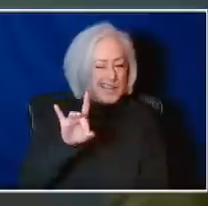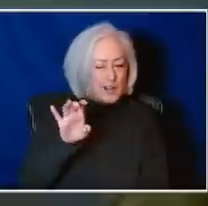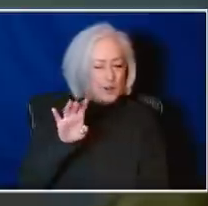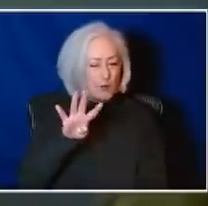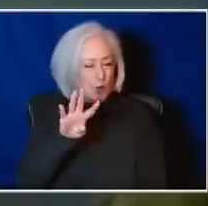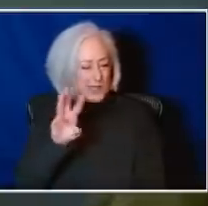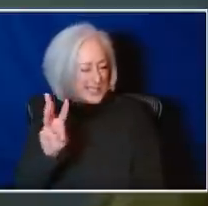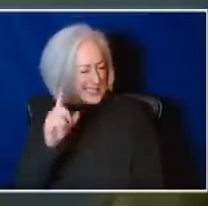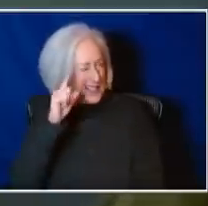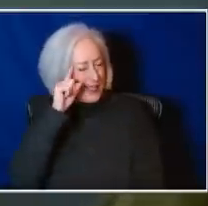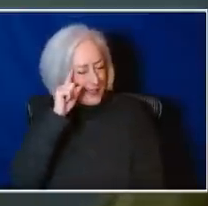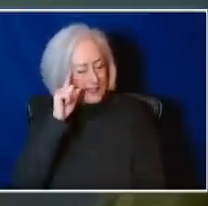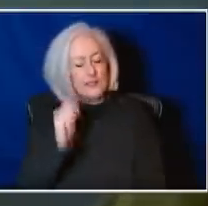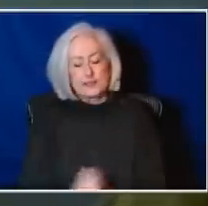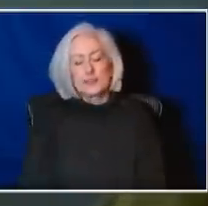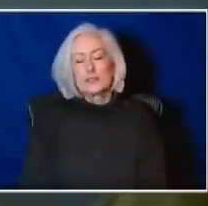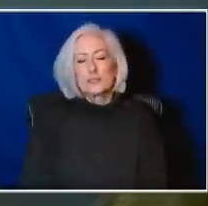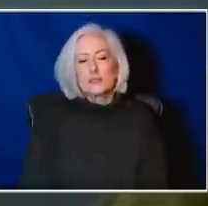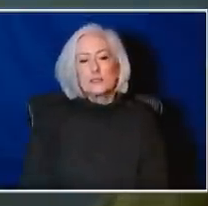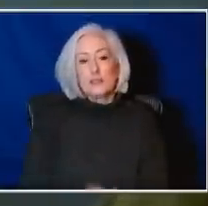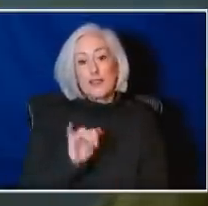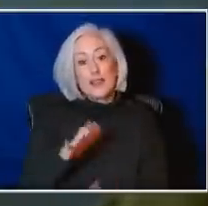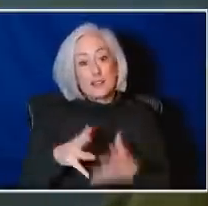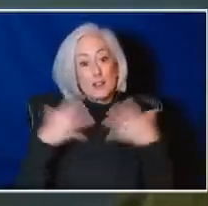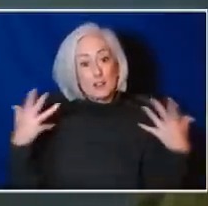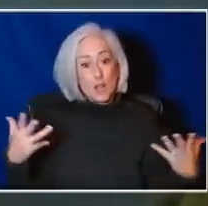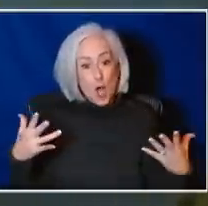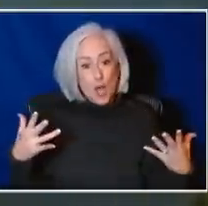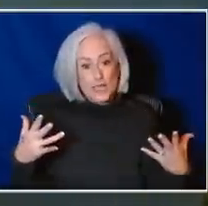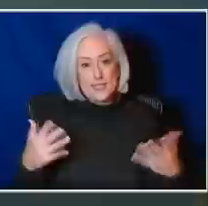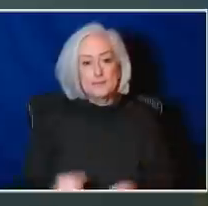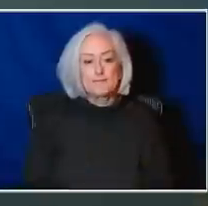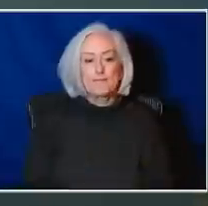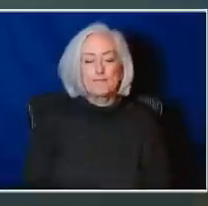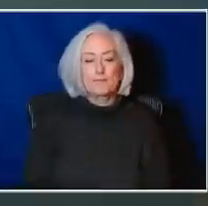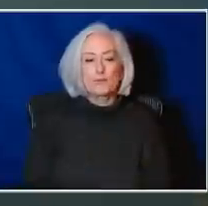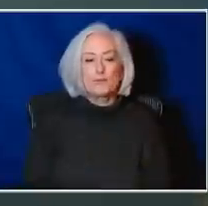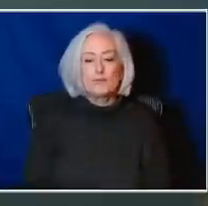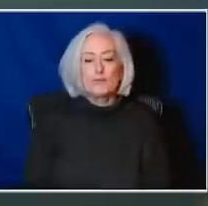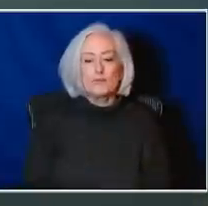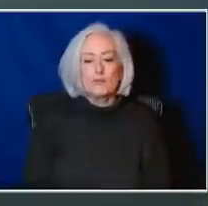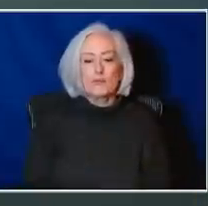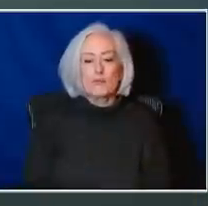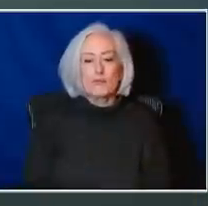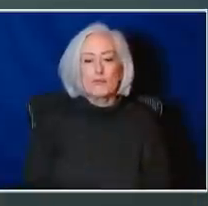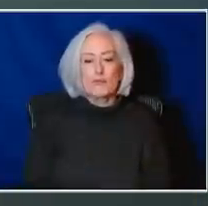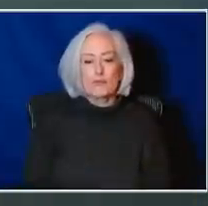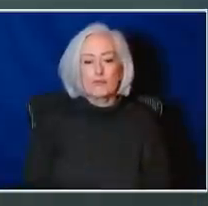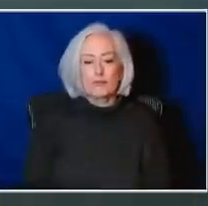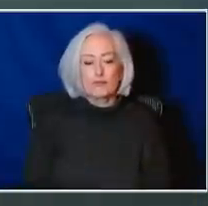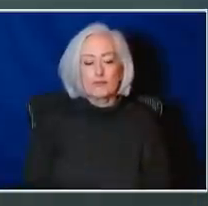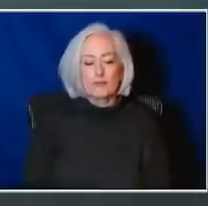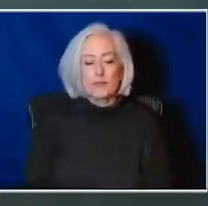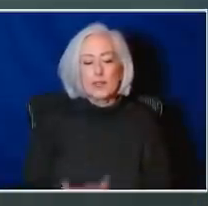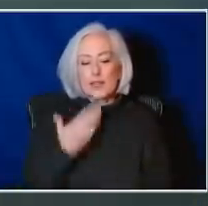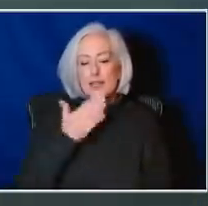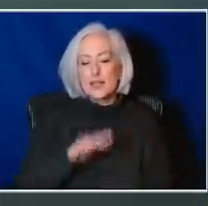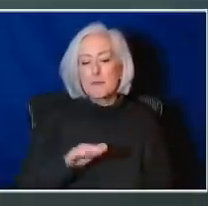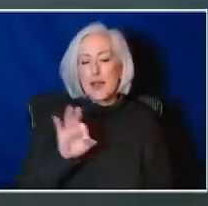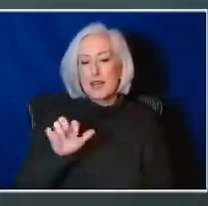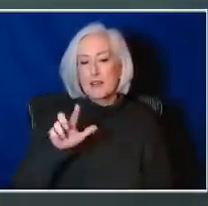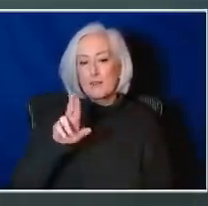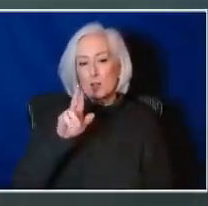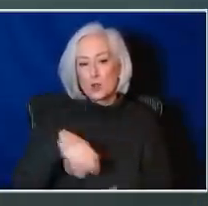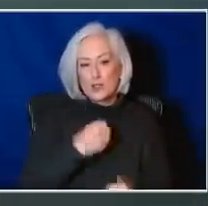earlier this morning. And, you know, that's a lot. And what I would say to you is that we, you know, in a bad flu year, we'll have 30 or